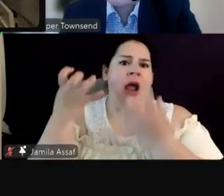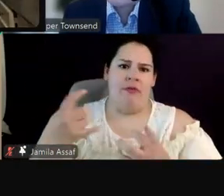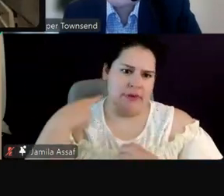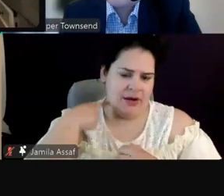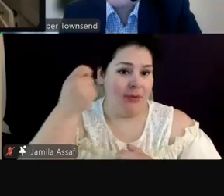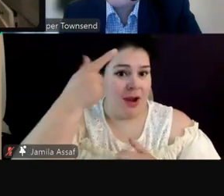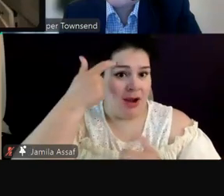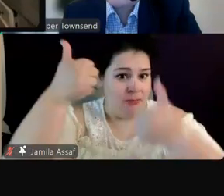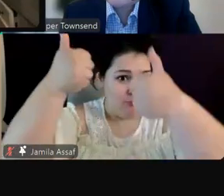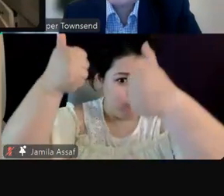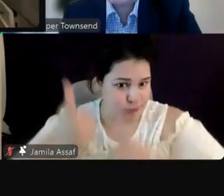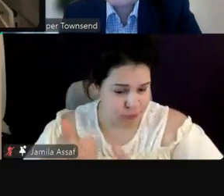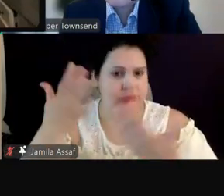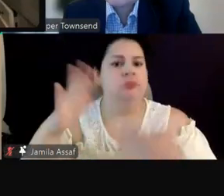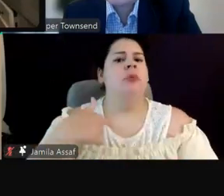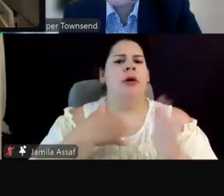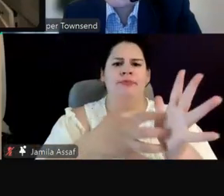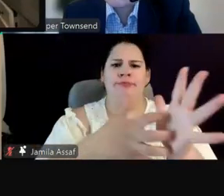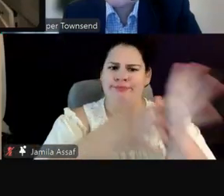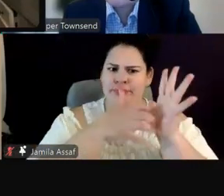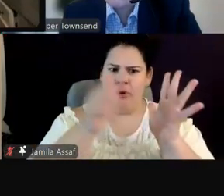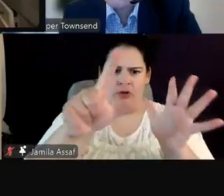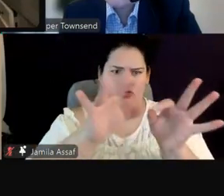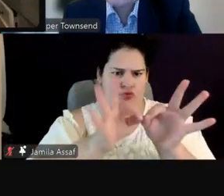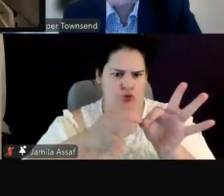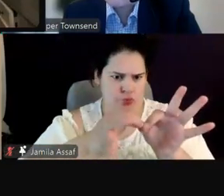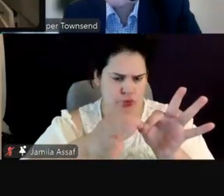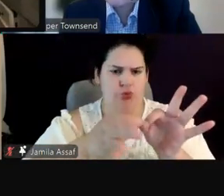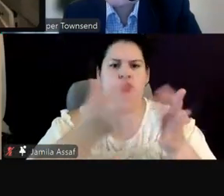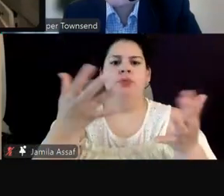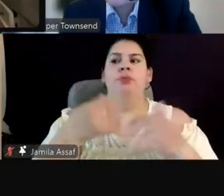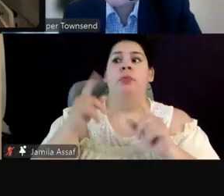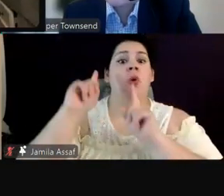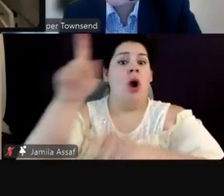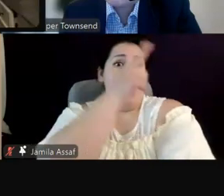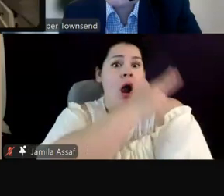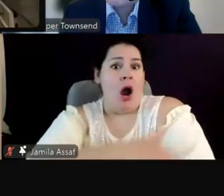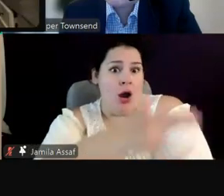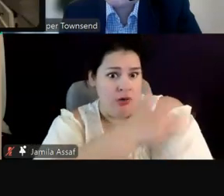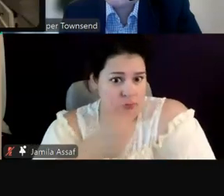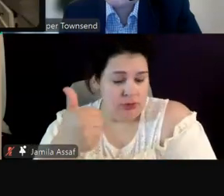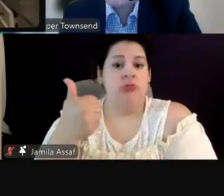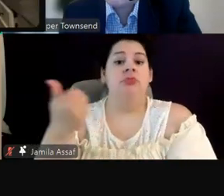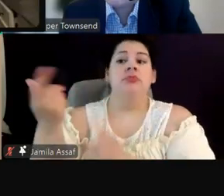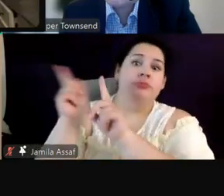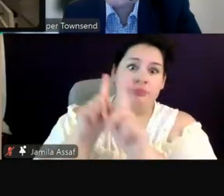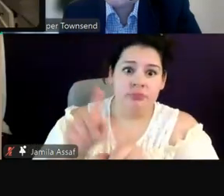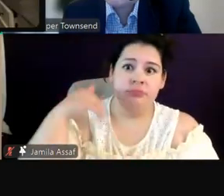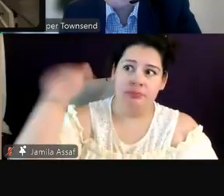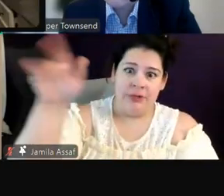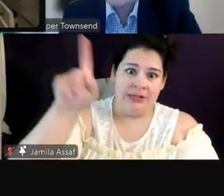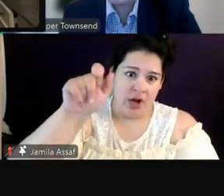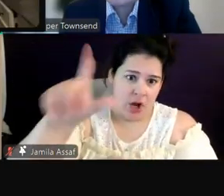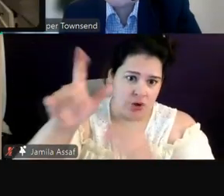another country. And has a heavy accent. And I require American Sign Language interpreters.